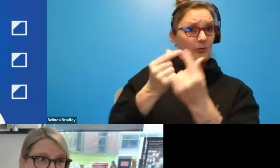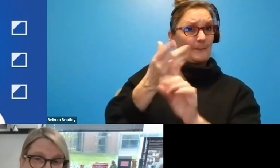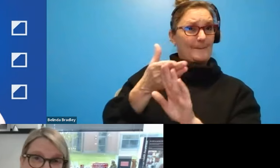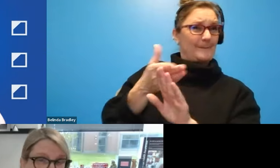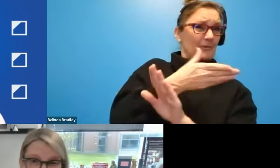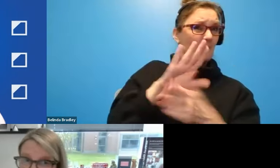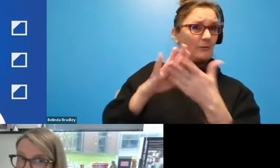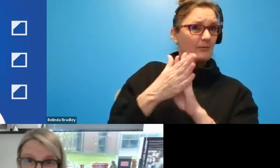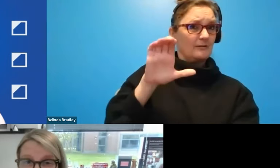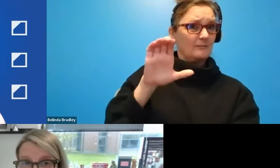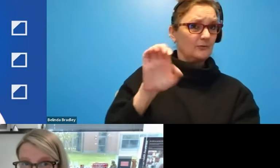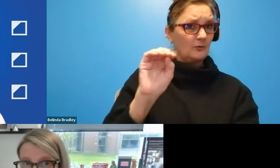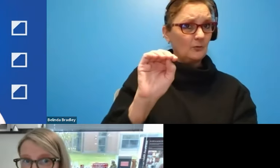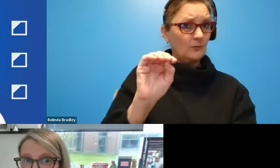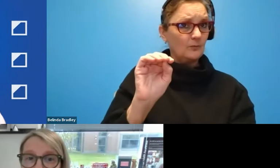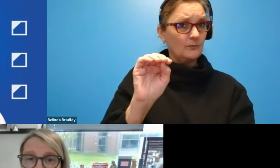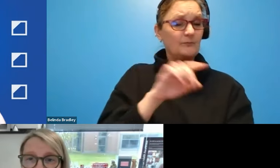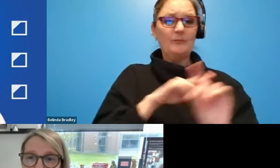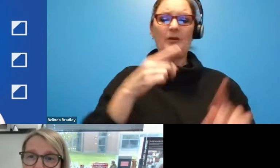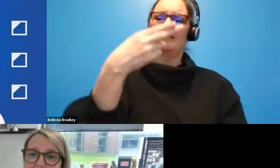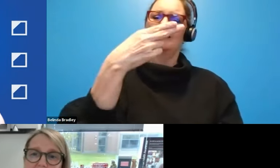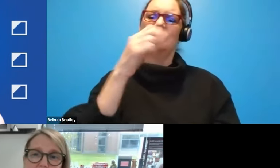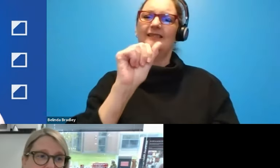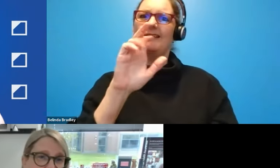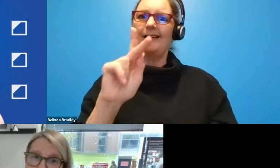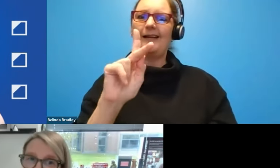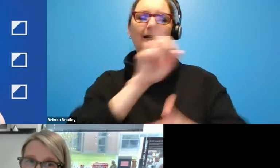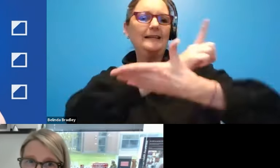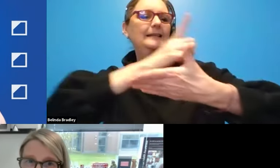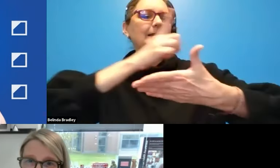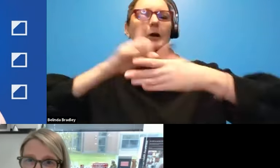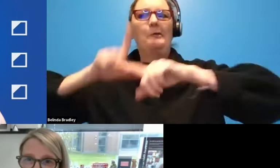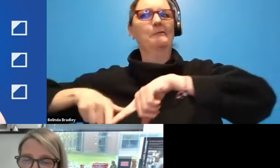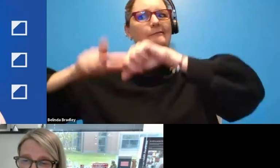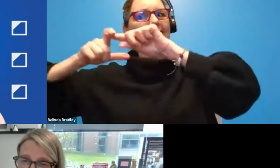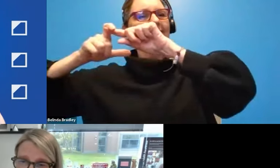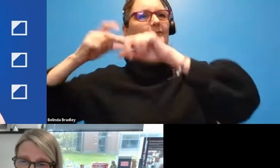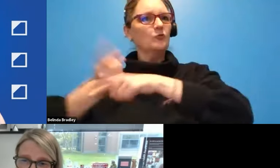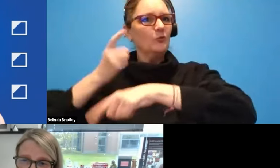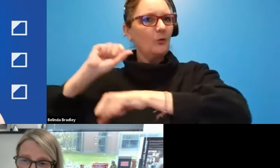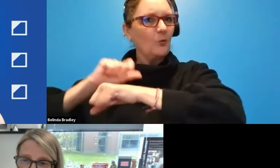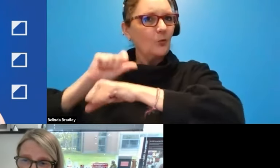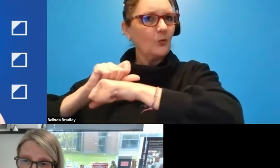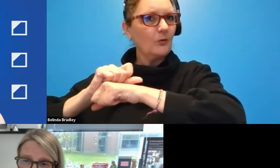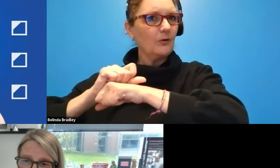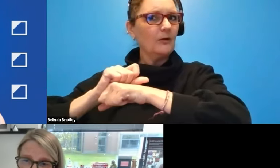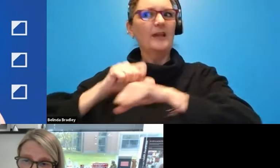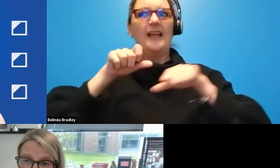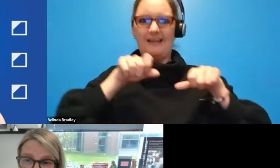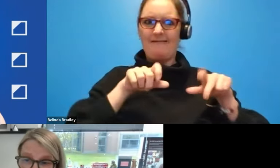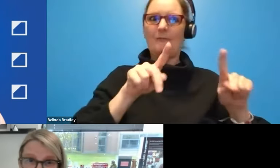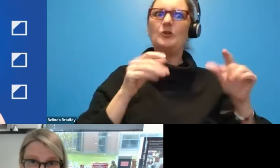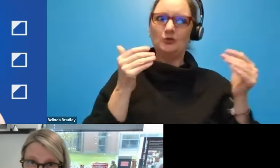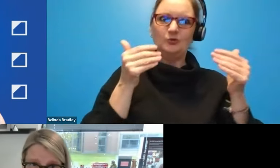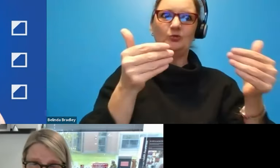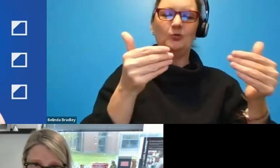together people. You basically drop your work for a week and you're given permission to go and invest in areas that